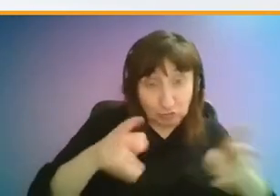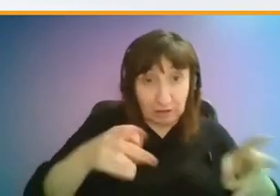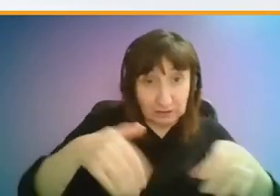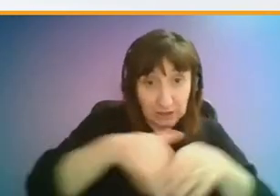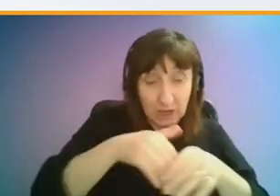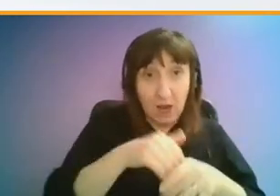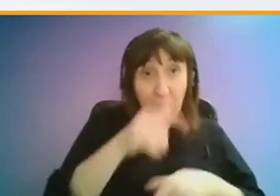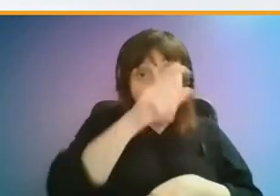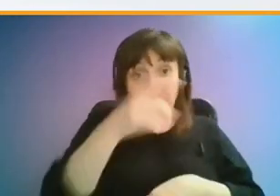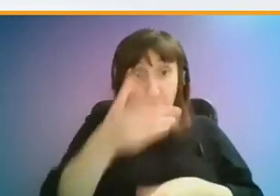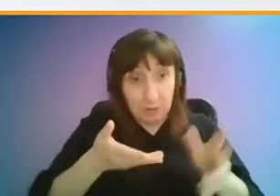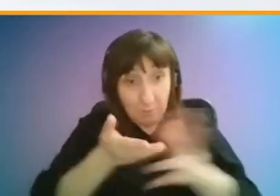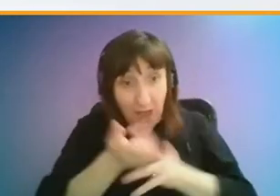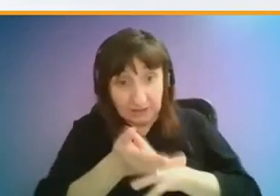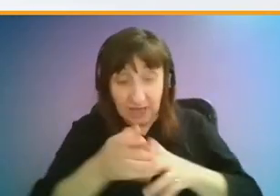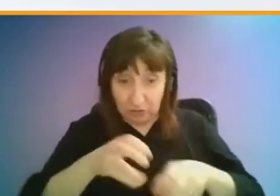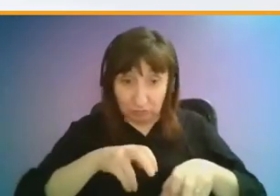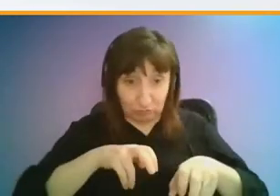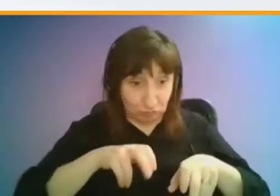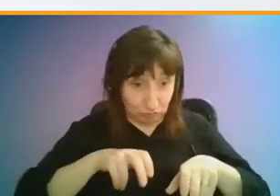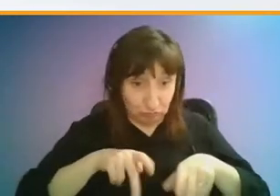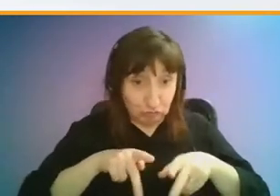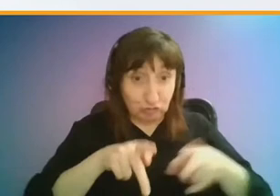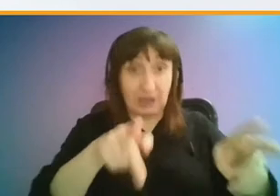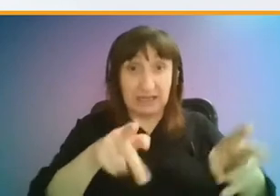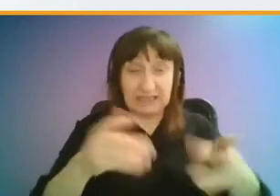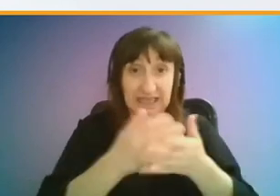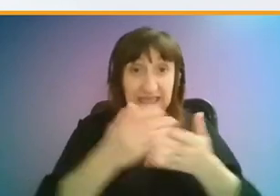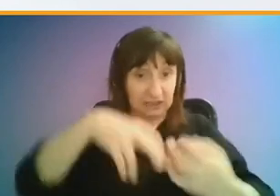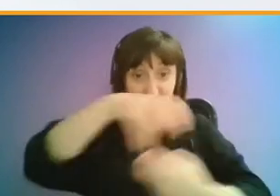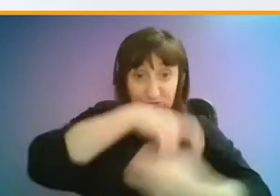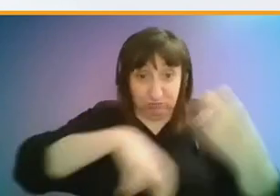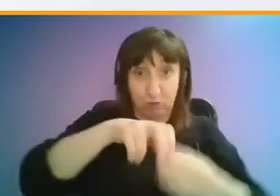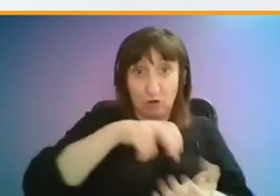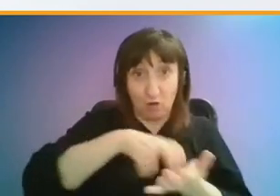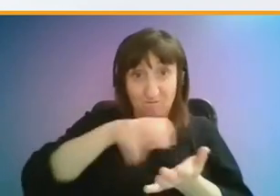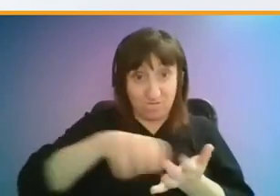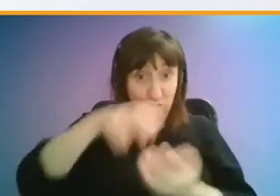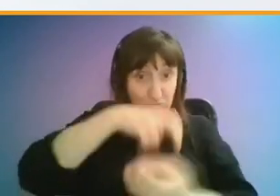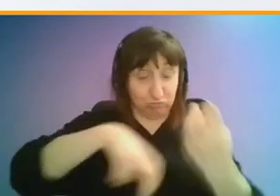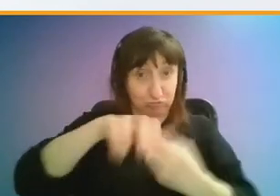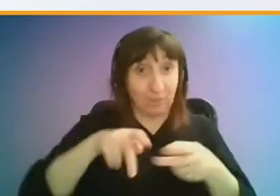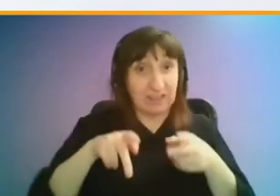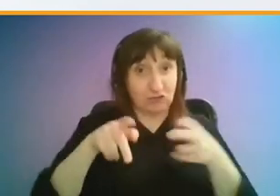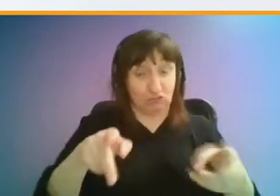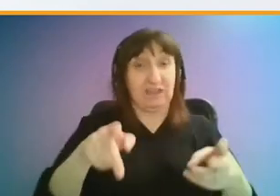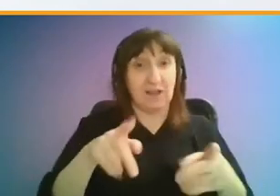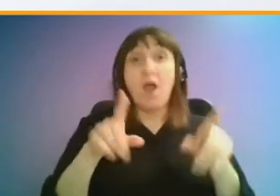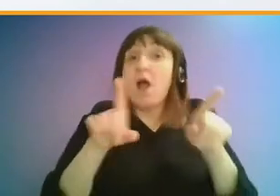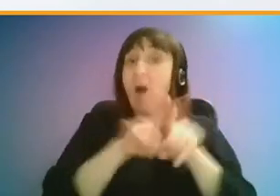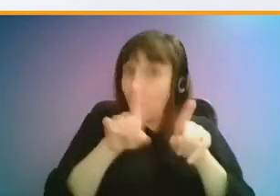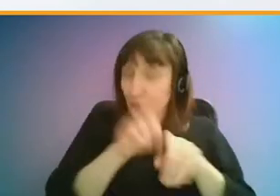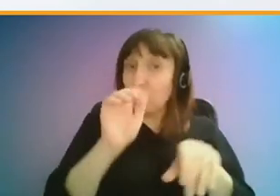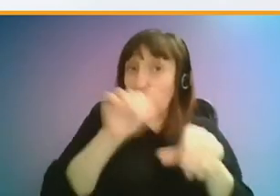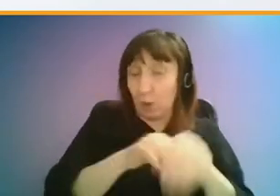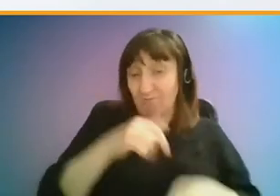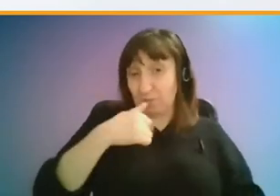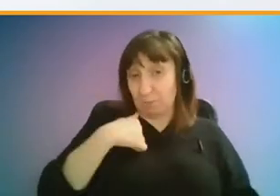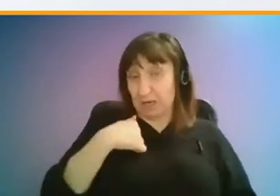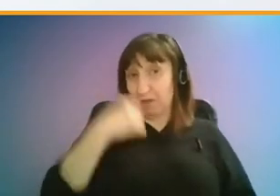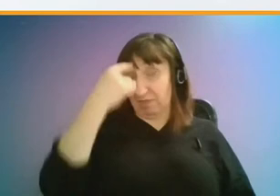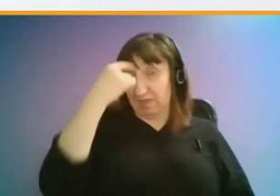kind of better access to the streets so that it's safer and easier to get around when you're on foot. But also that would include, for me,